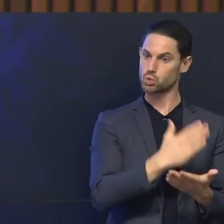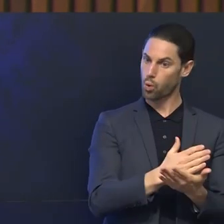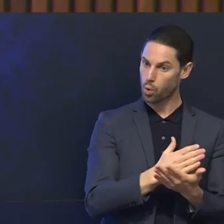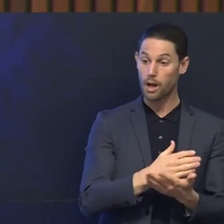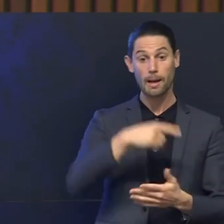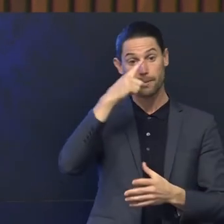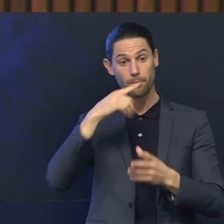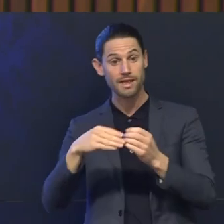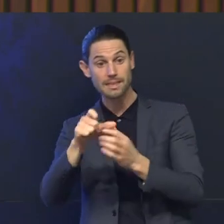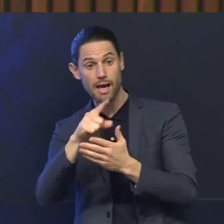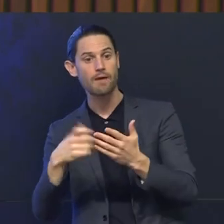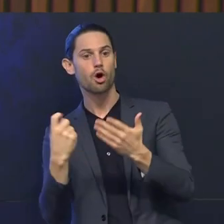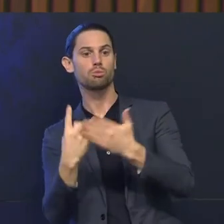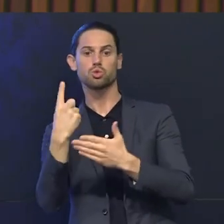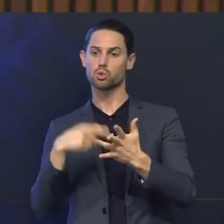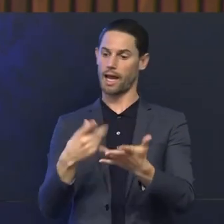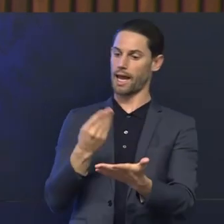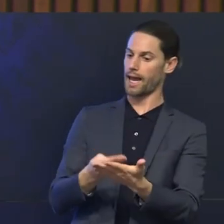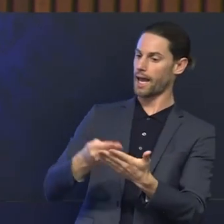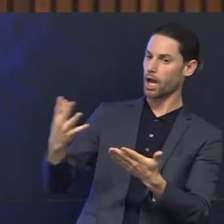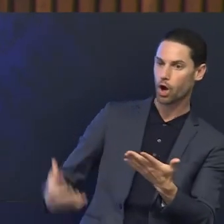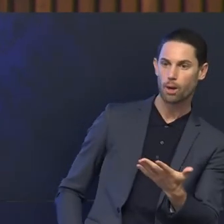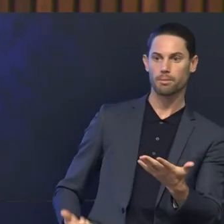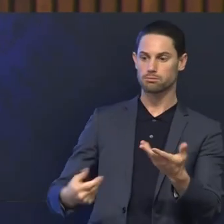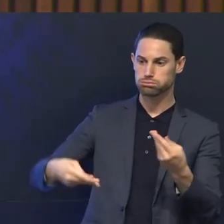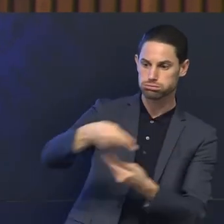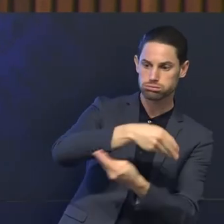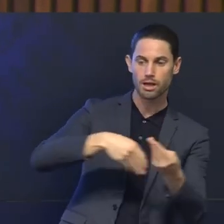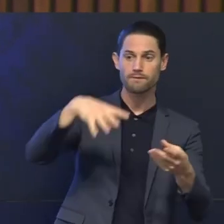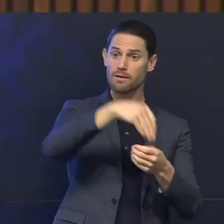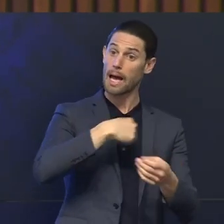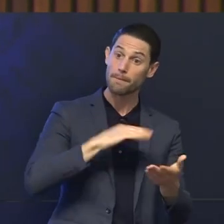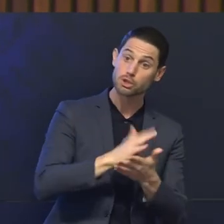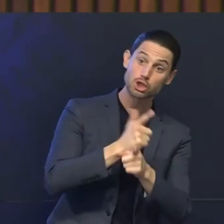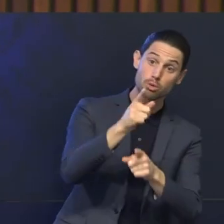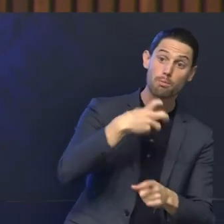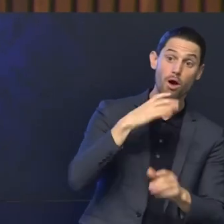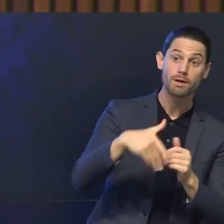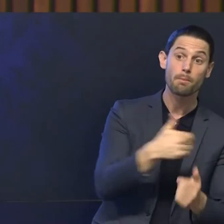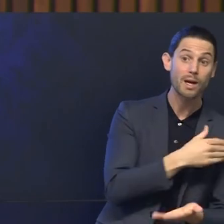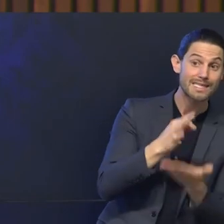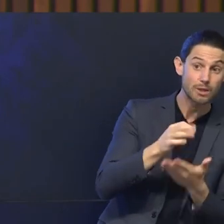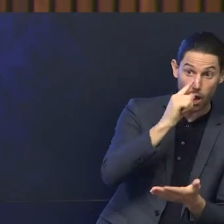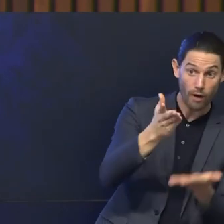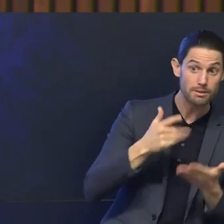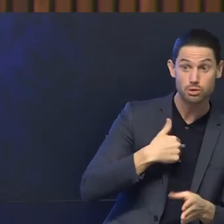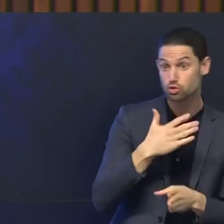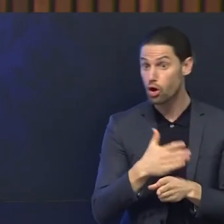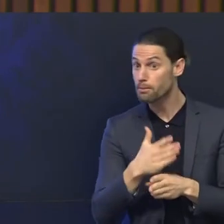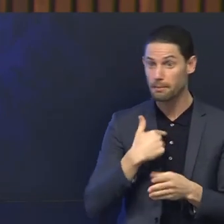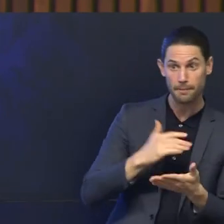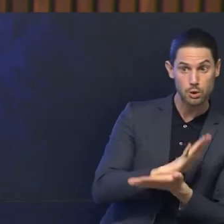economic and social participation of people with disability, and I'm happy to have a chat over morning tea about what my job might be.